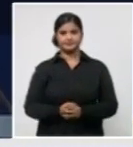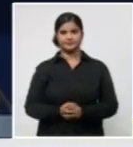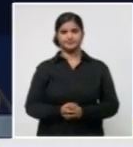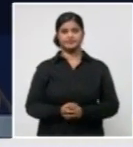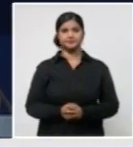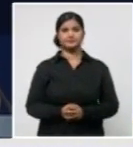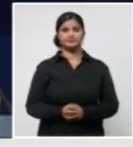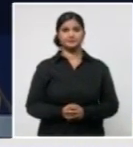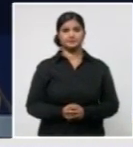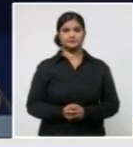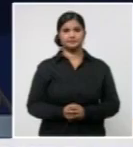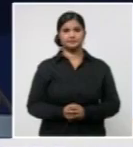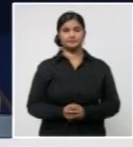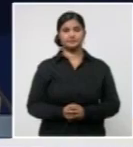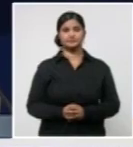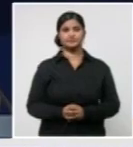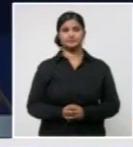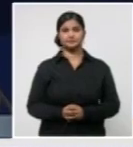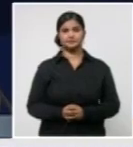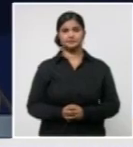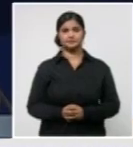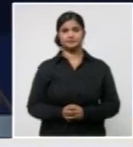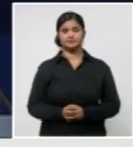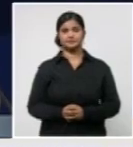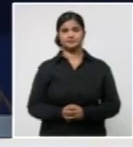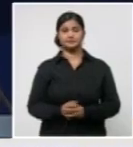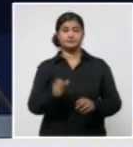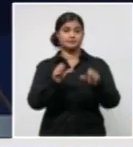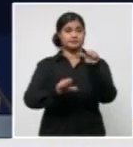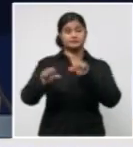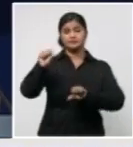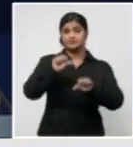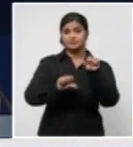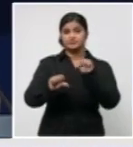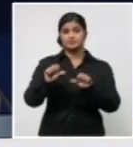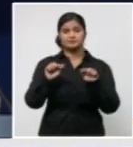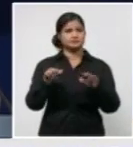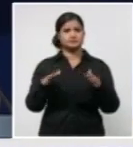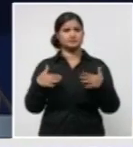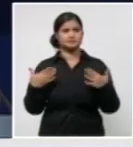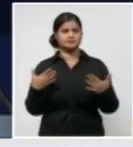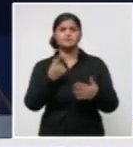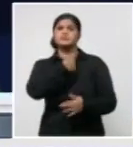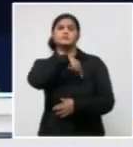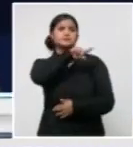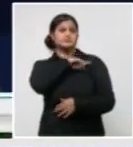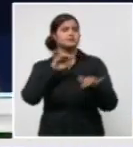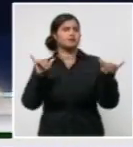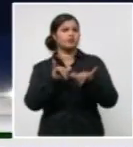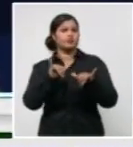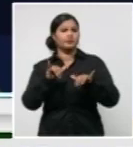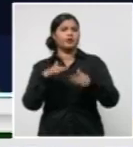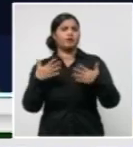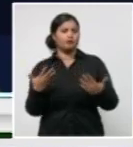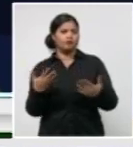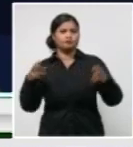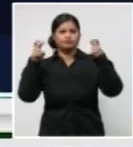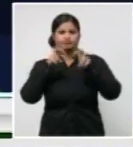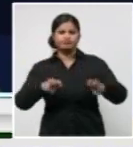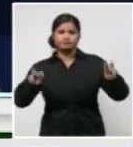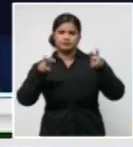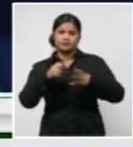470 in Havana's Hygiene, Epidemiology and Microbiology Center. 451 in Villaclares.